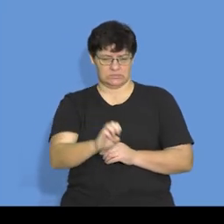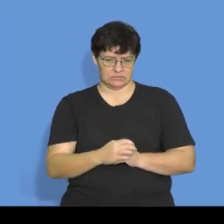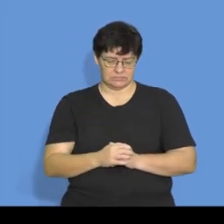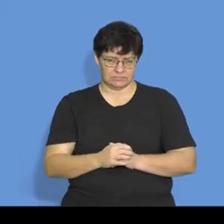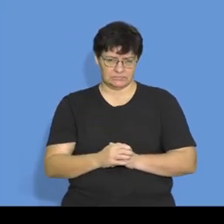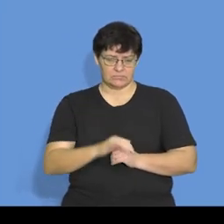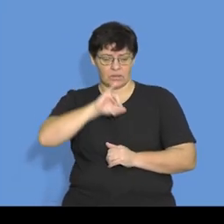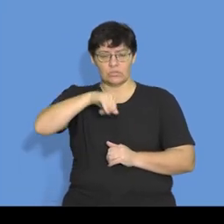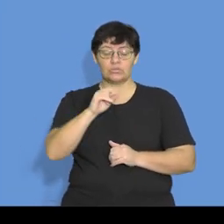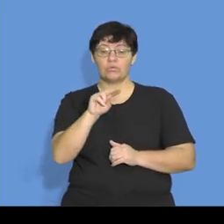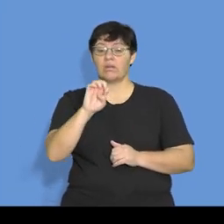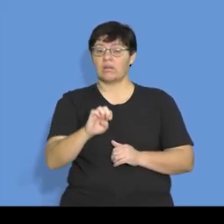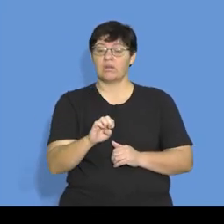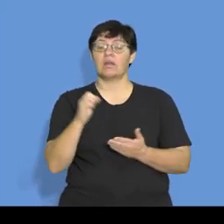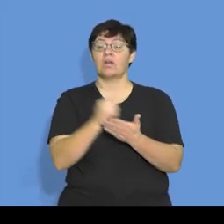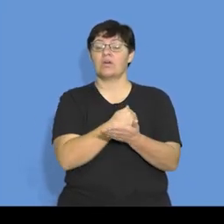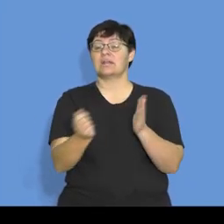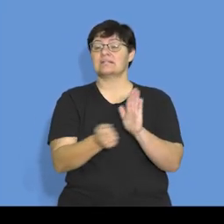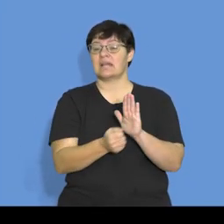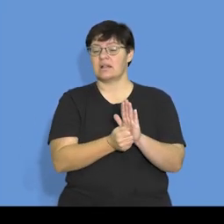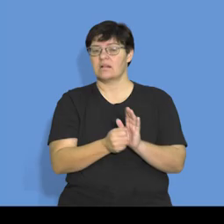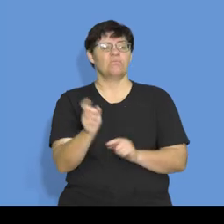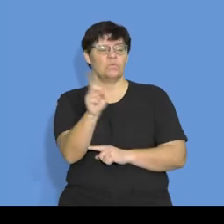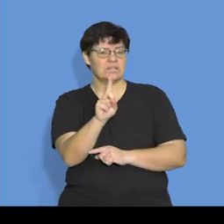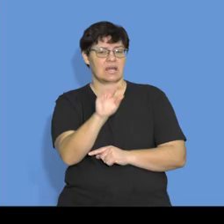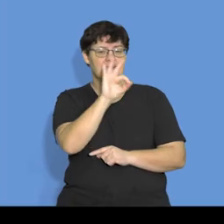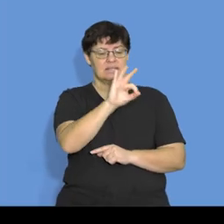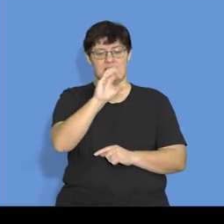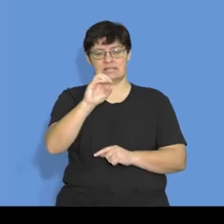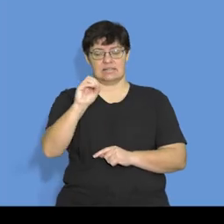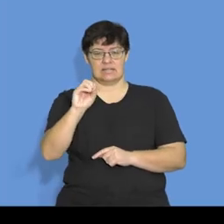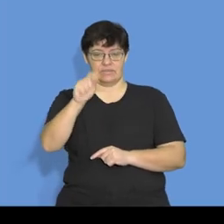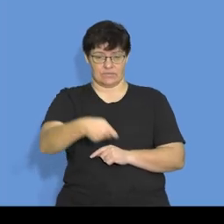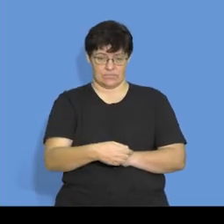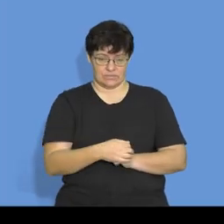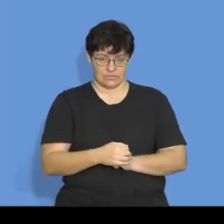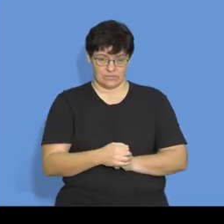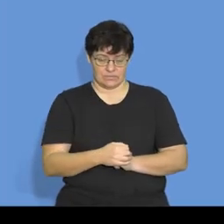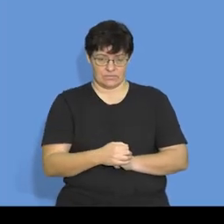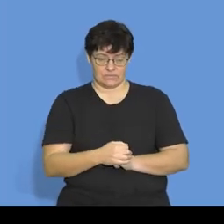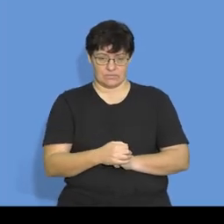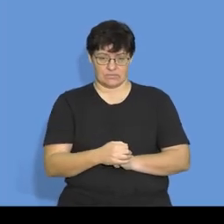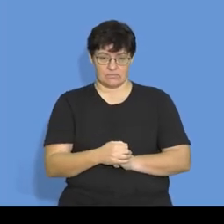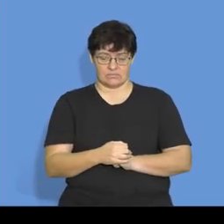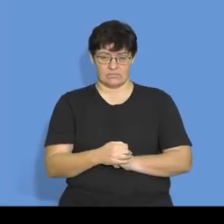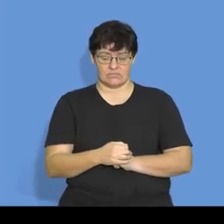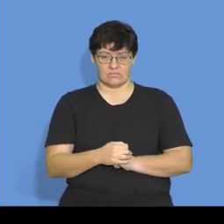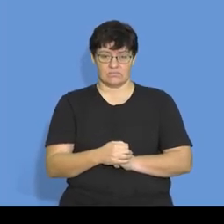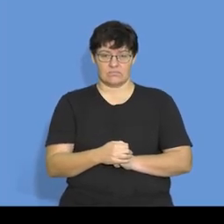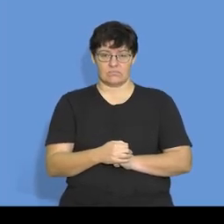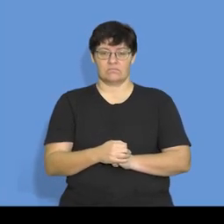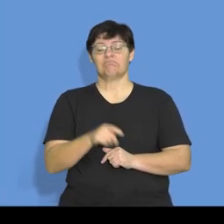June's credit sales figure is 300,000, right? So there's my 300,000 as my